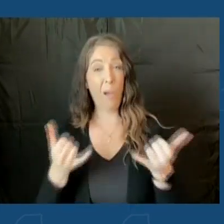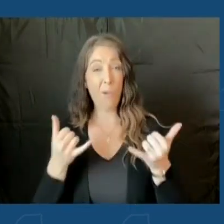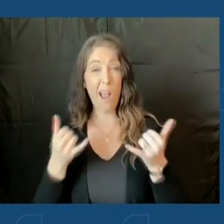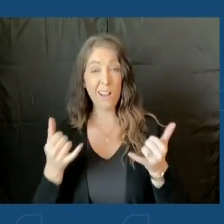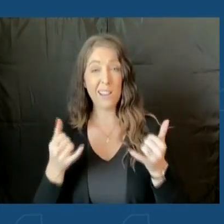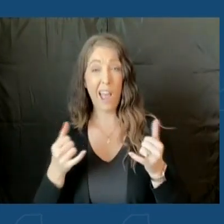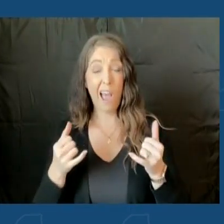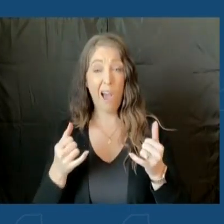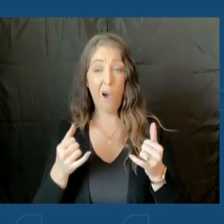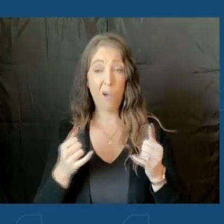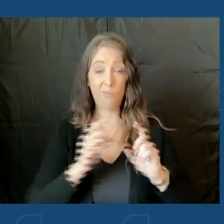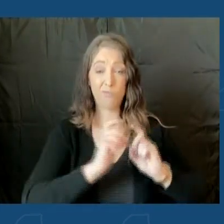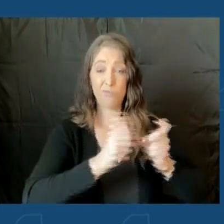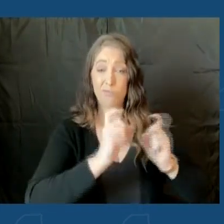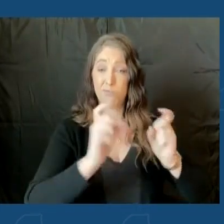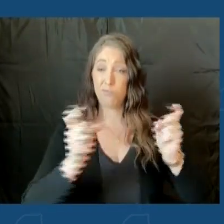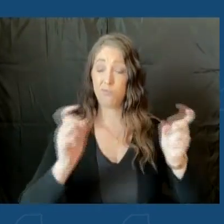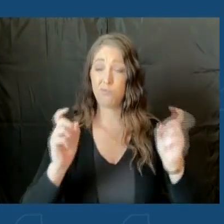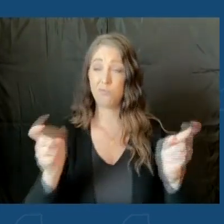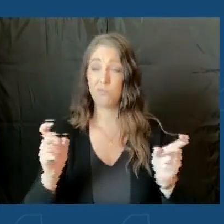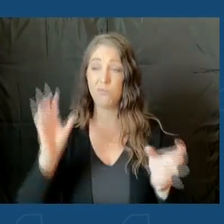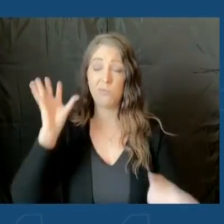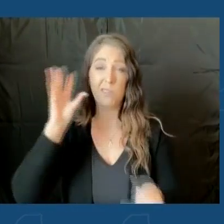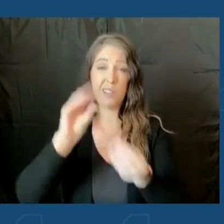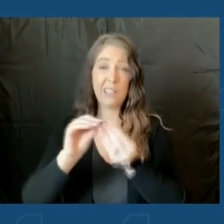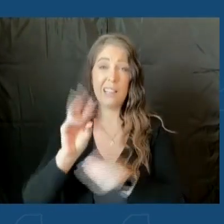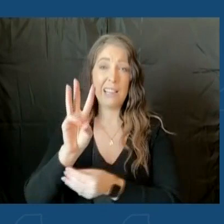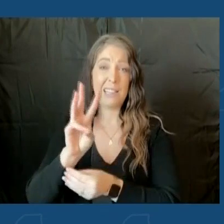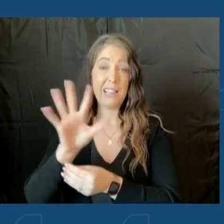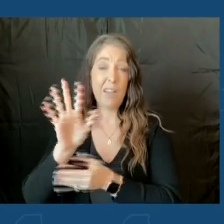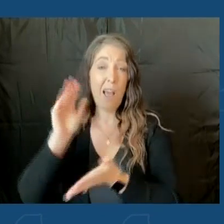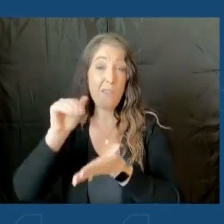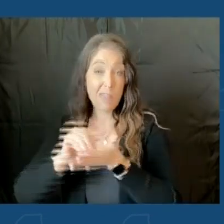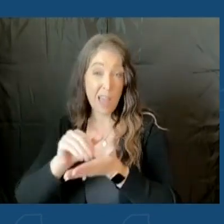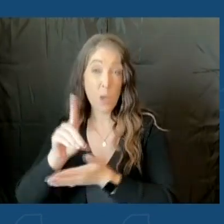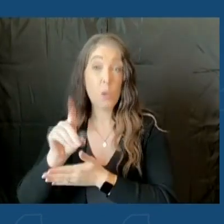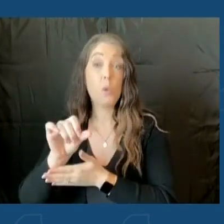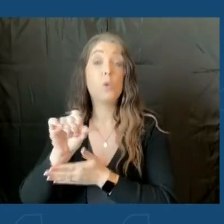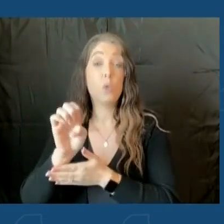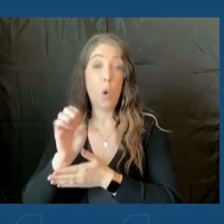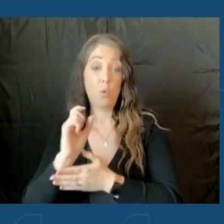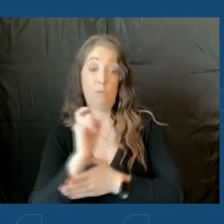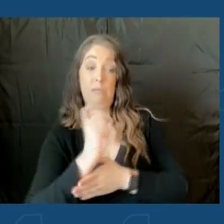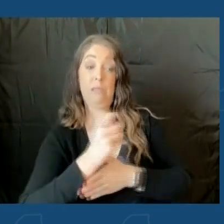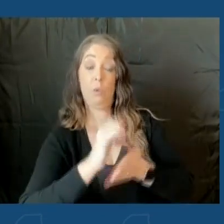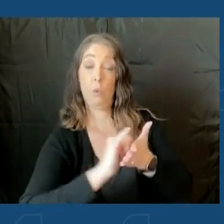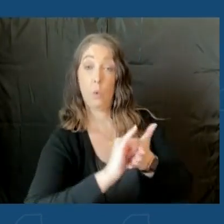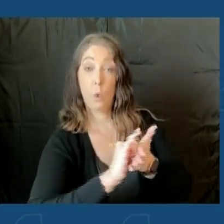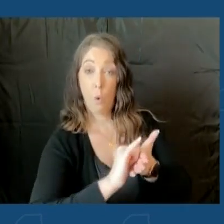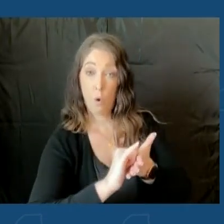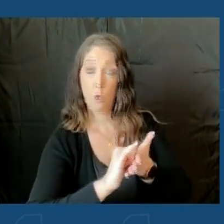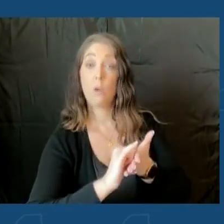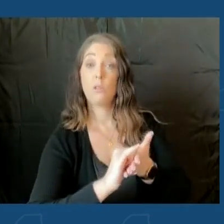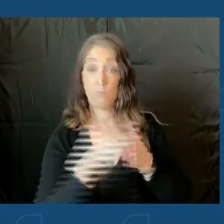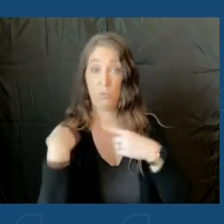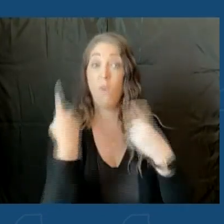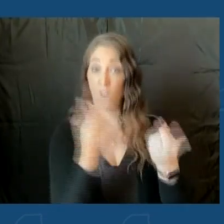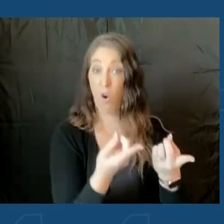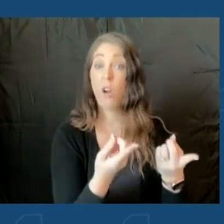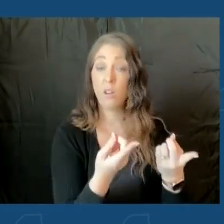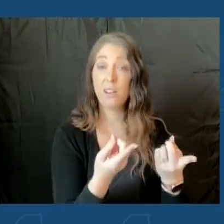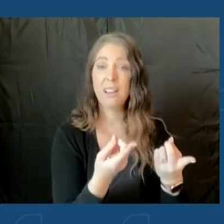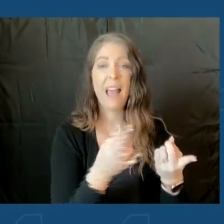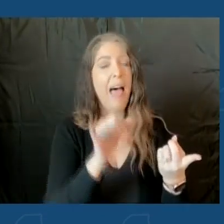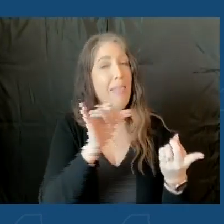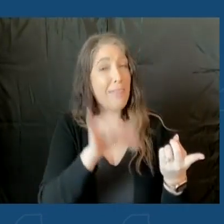we have given out, a total of about 65,000 doses of vaccines allocated to New York so far. That,